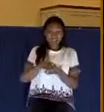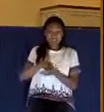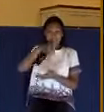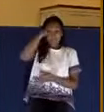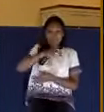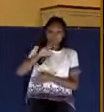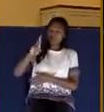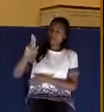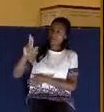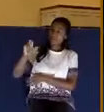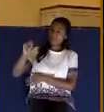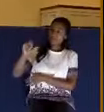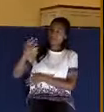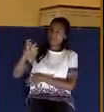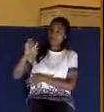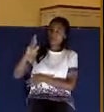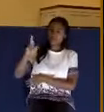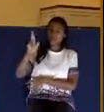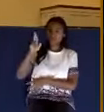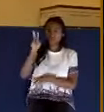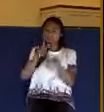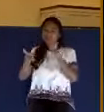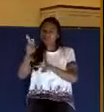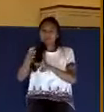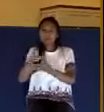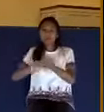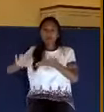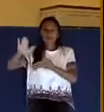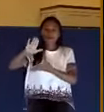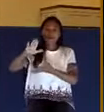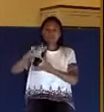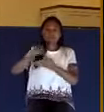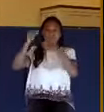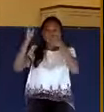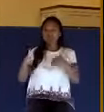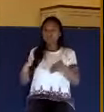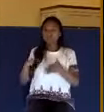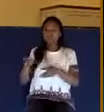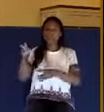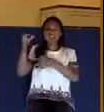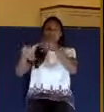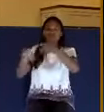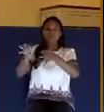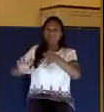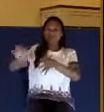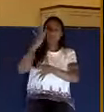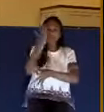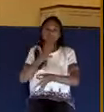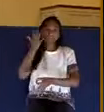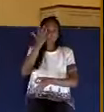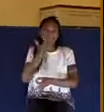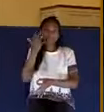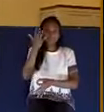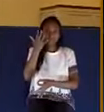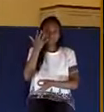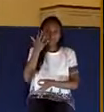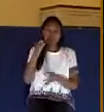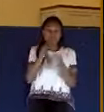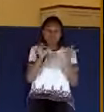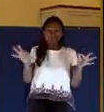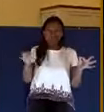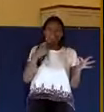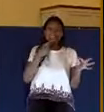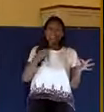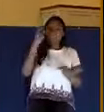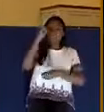He makes a judgment based on the man's outward appearance. Look at the word in verse 1, respect of persons, at